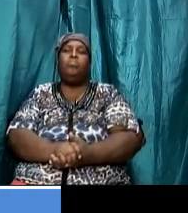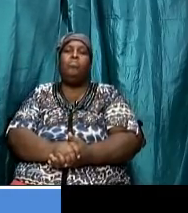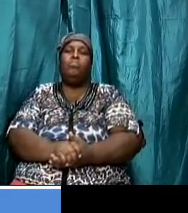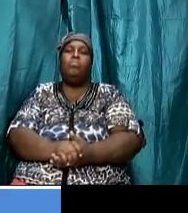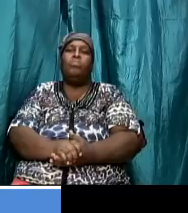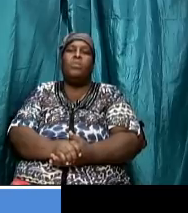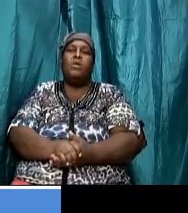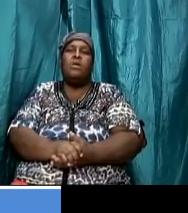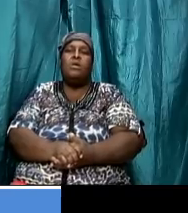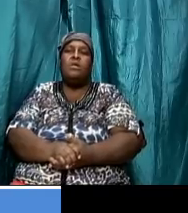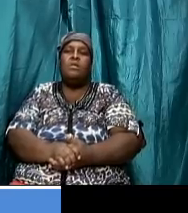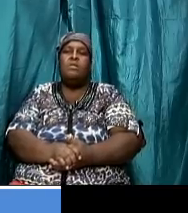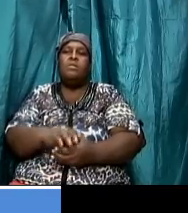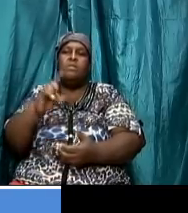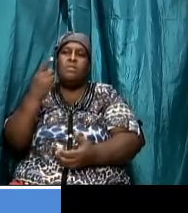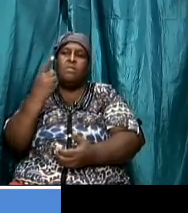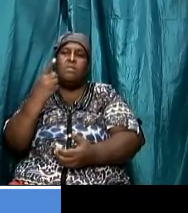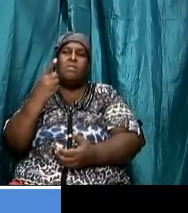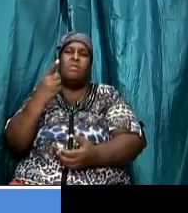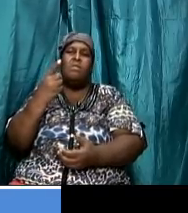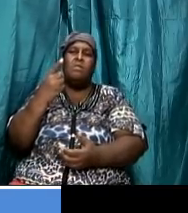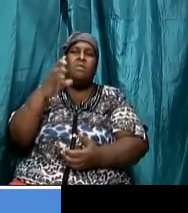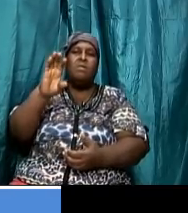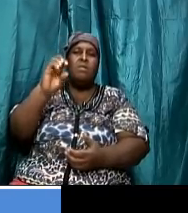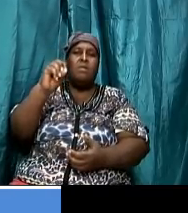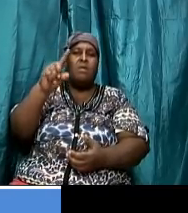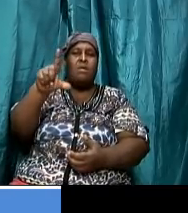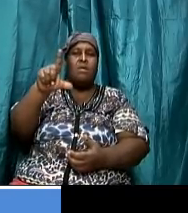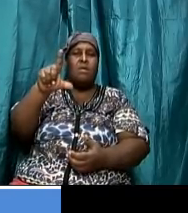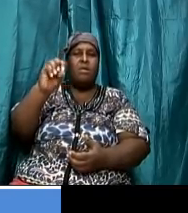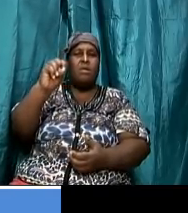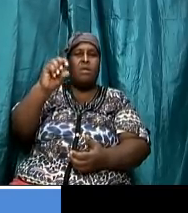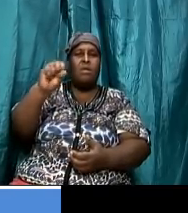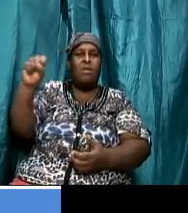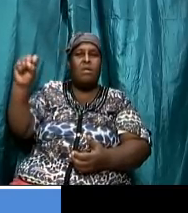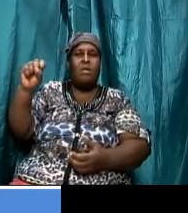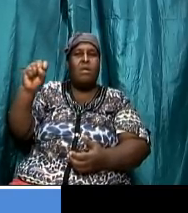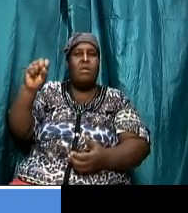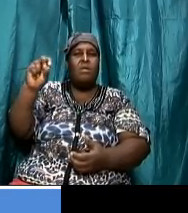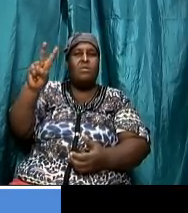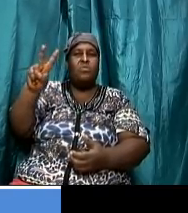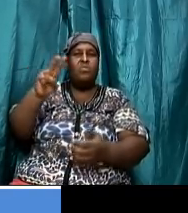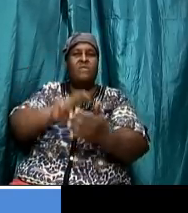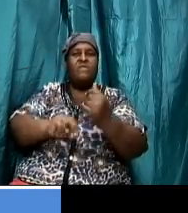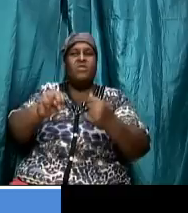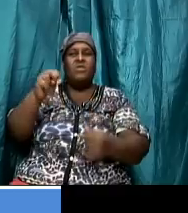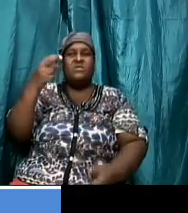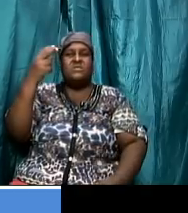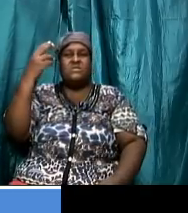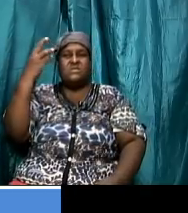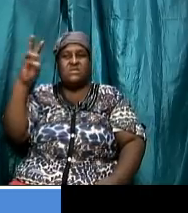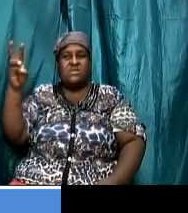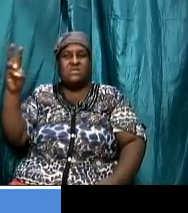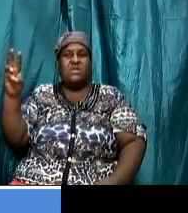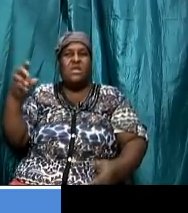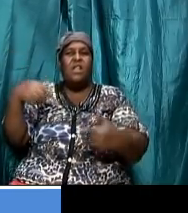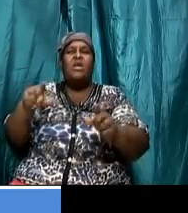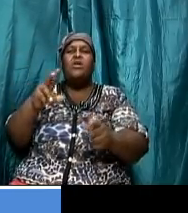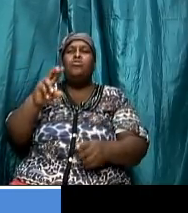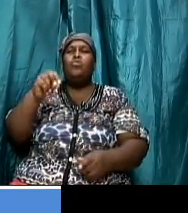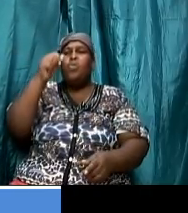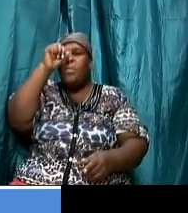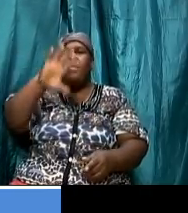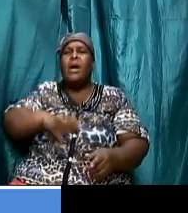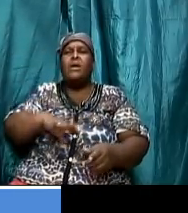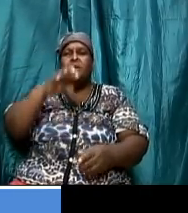first of all let's just look at colossians chapter 2 verse 16 again just to make the point let no man therefore judge you